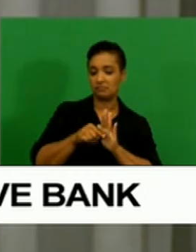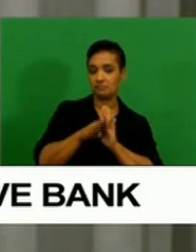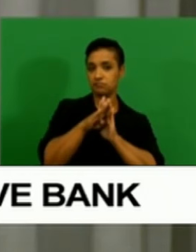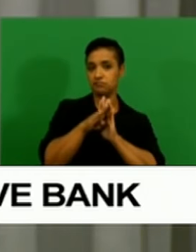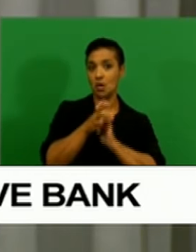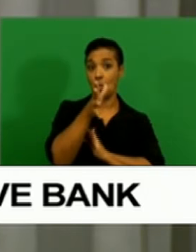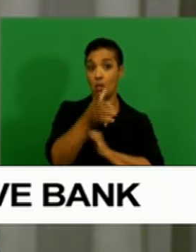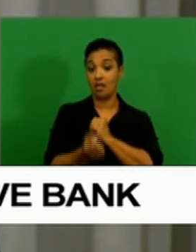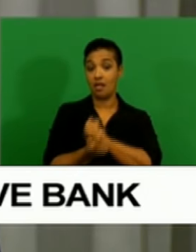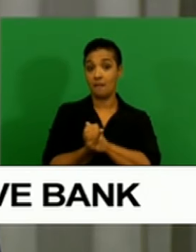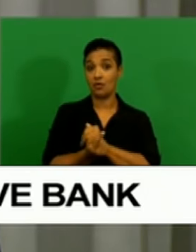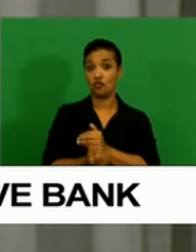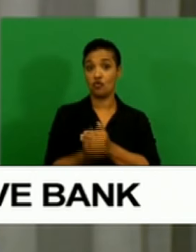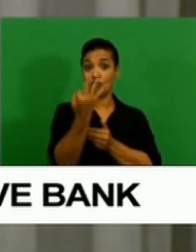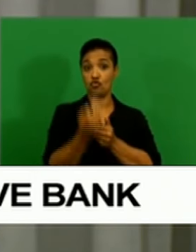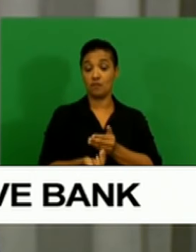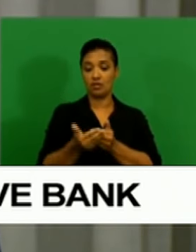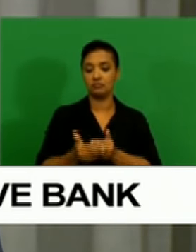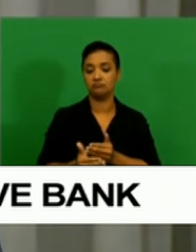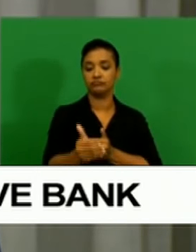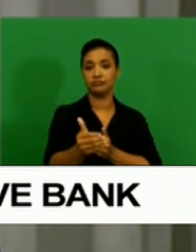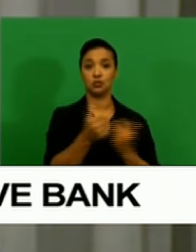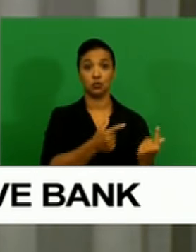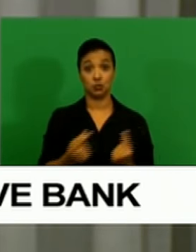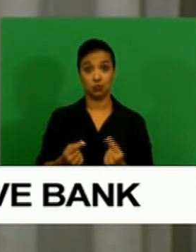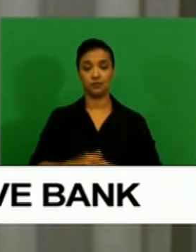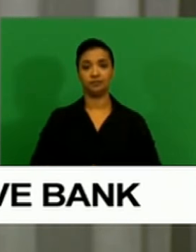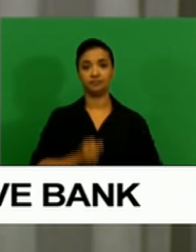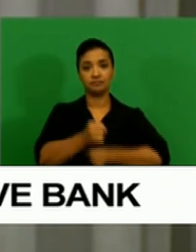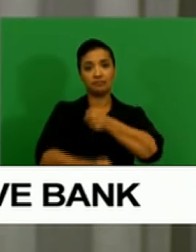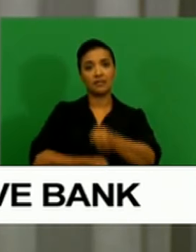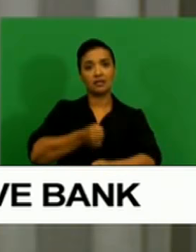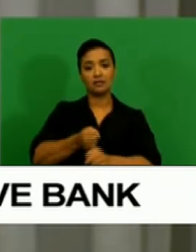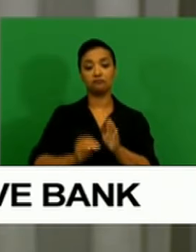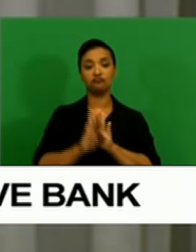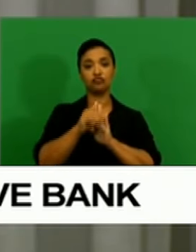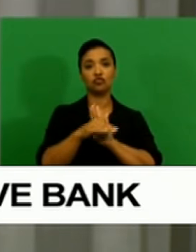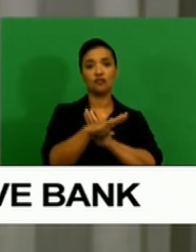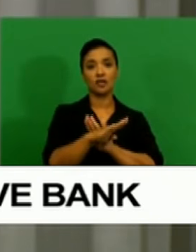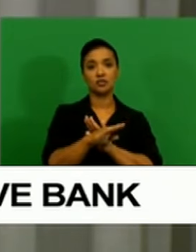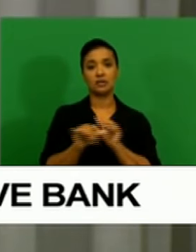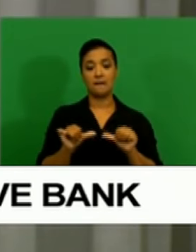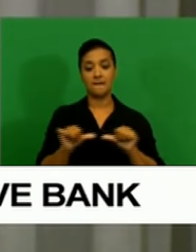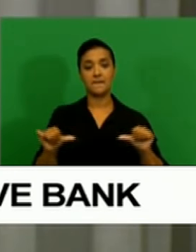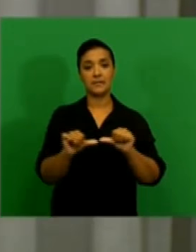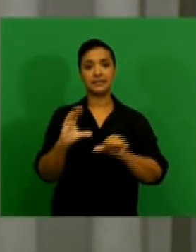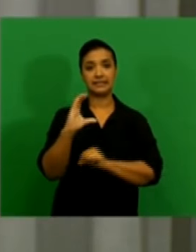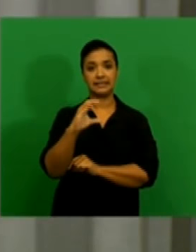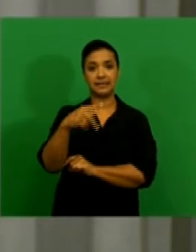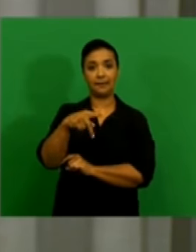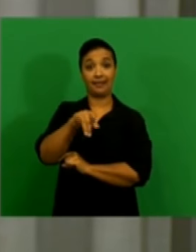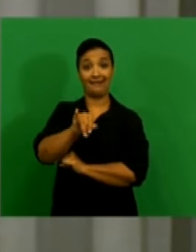over the forecast period. The year-on-year inflation rate, as measured by the Consumer Price Index